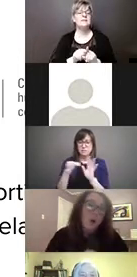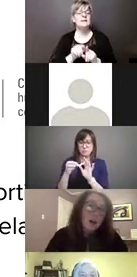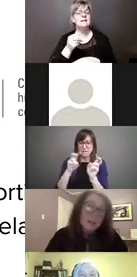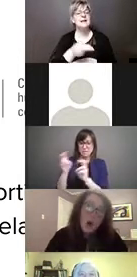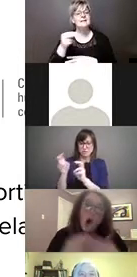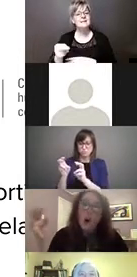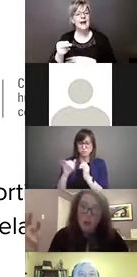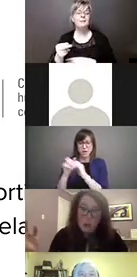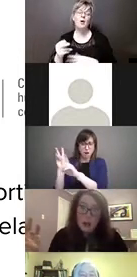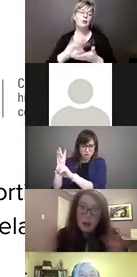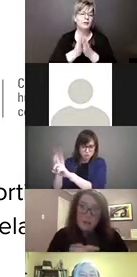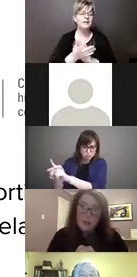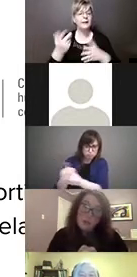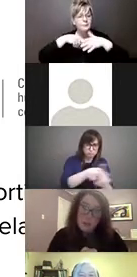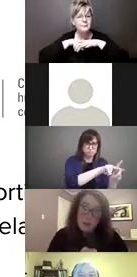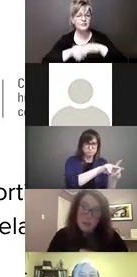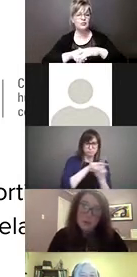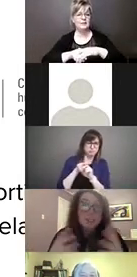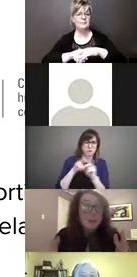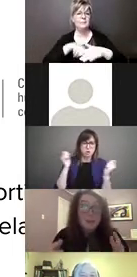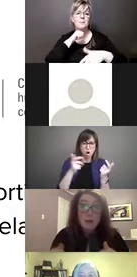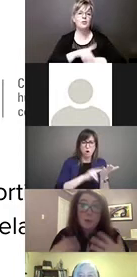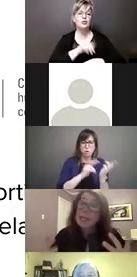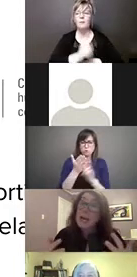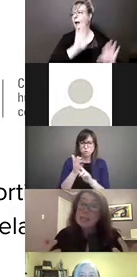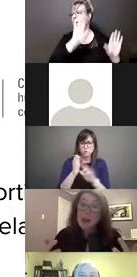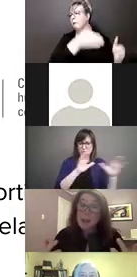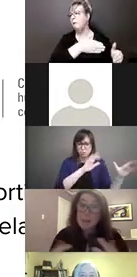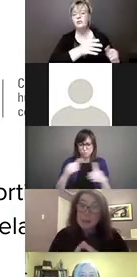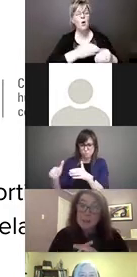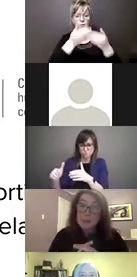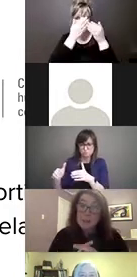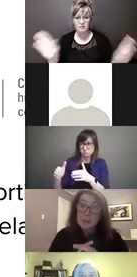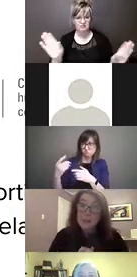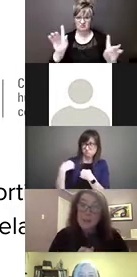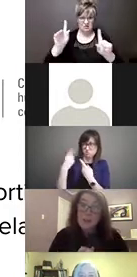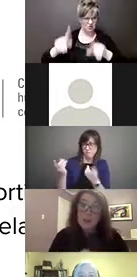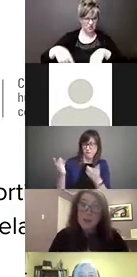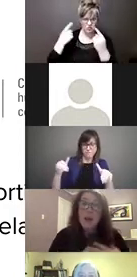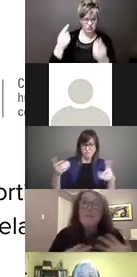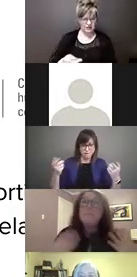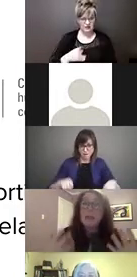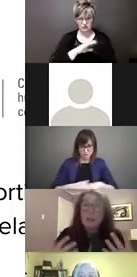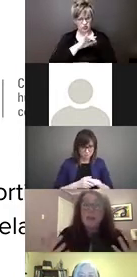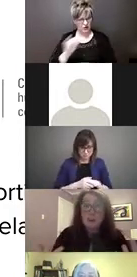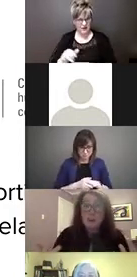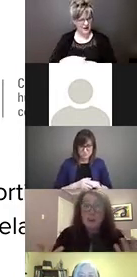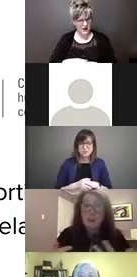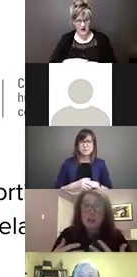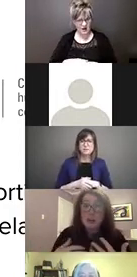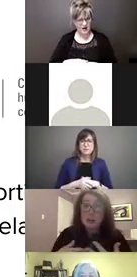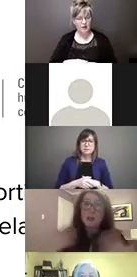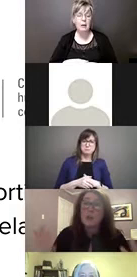across all of the treaty bodies, which is something that really hasn't happened to any meaningful